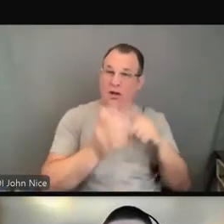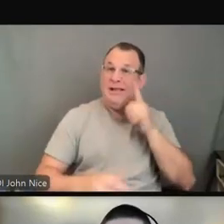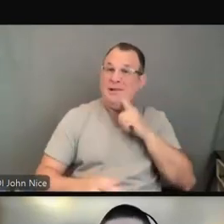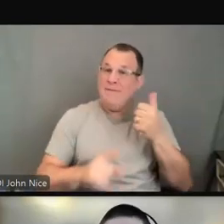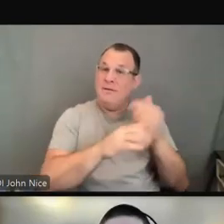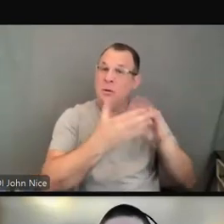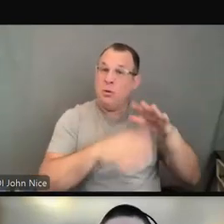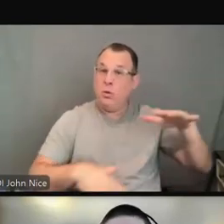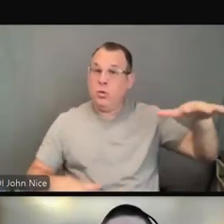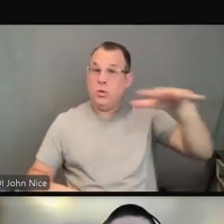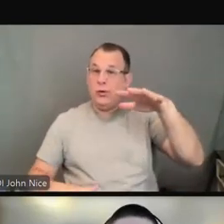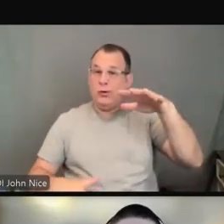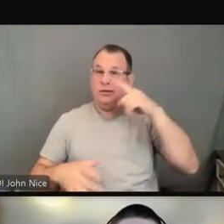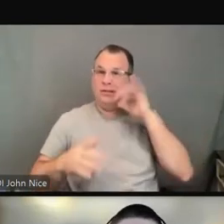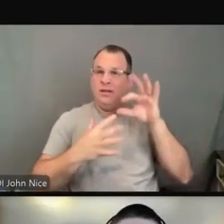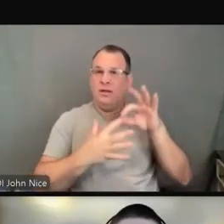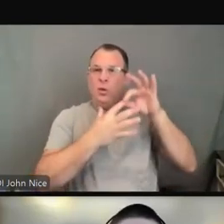cultural and linguistic group.